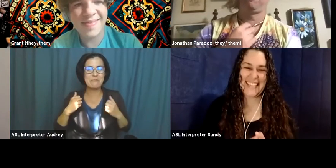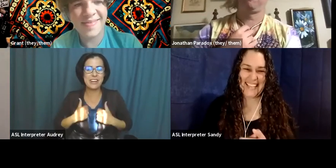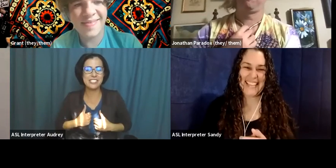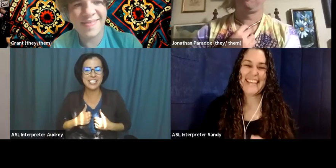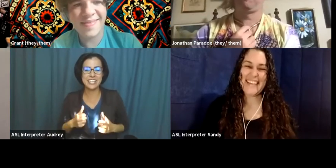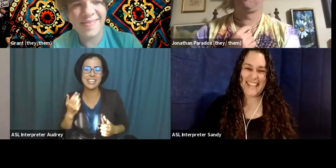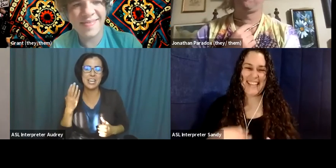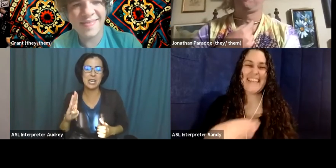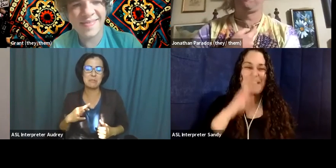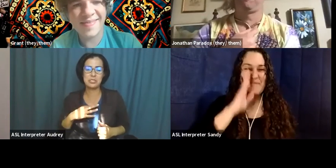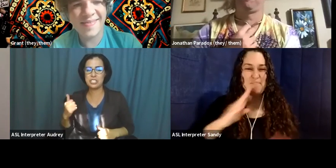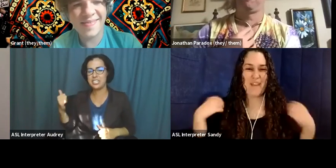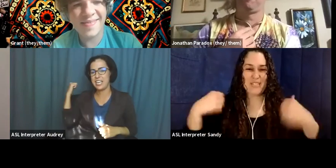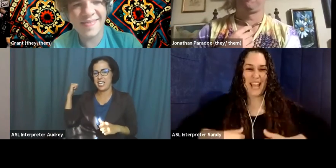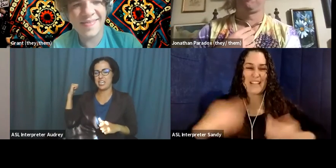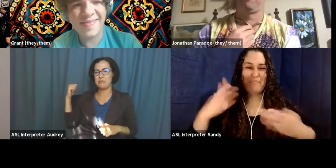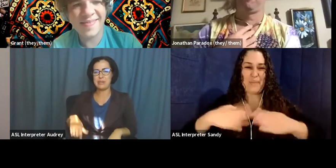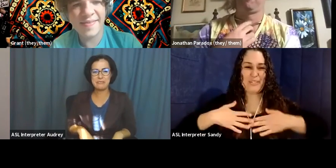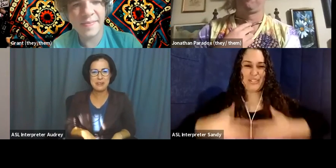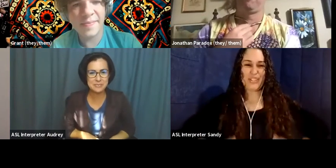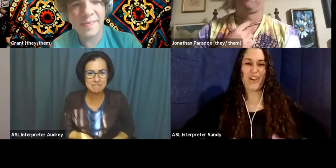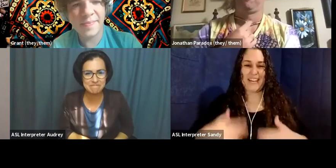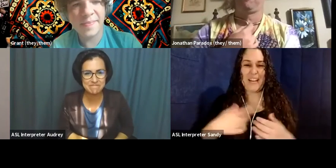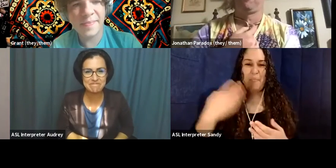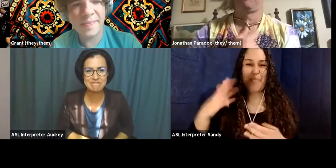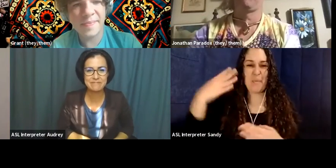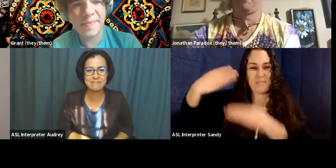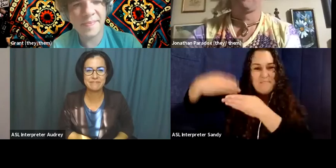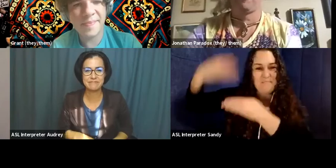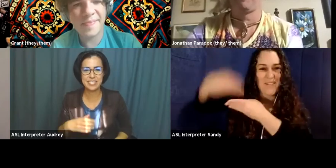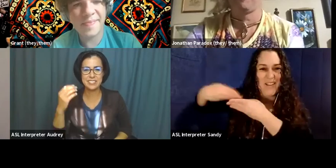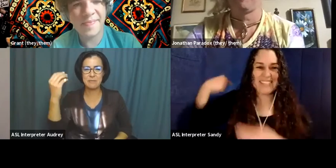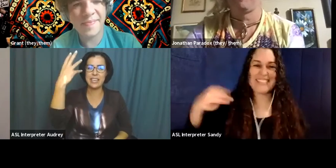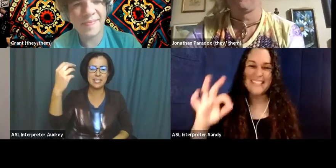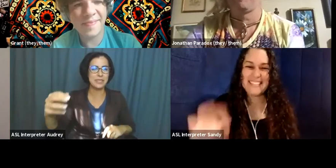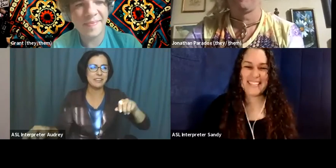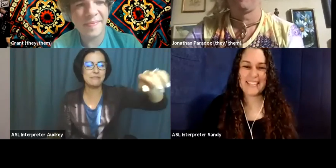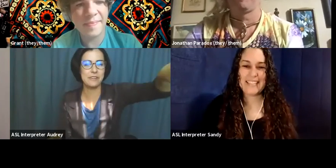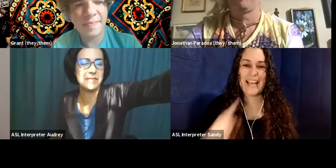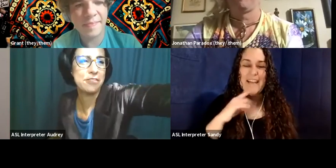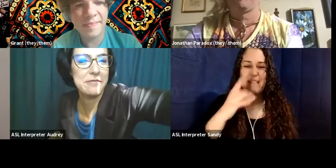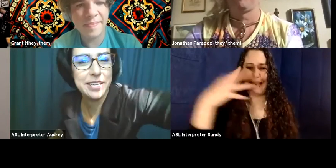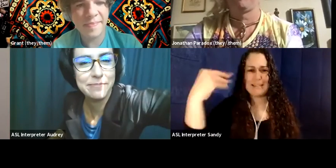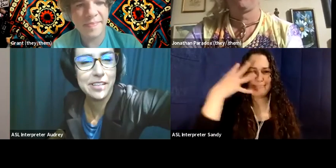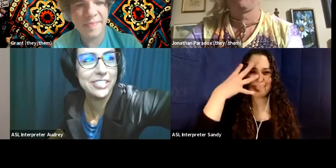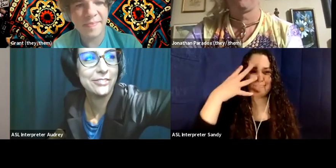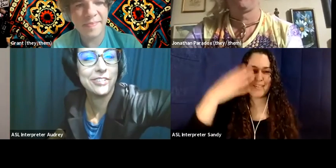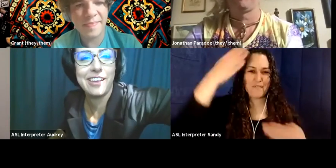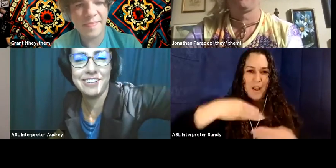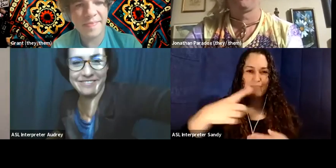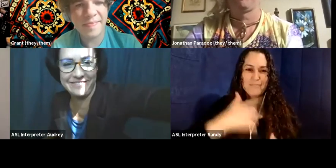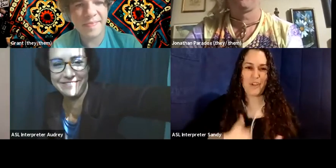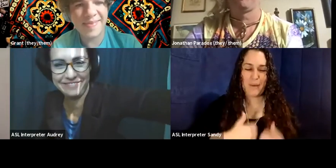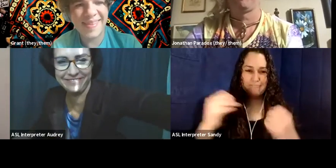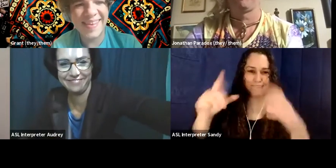And then a brown jacket, a blue shirt and a blue background and some light coming in from the front of me. Apologize